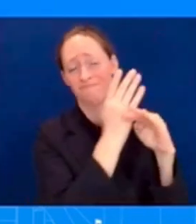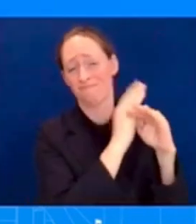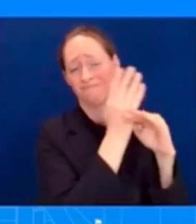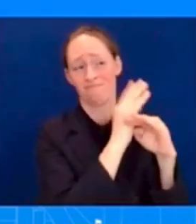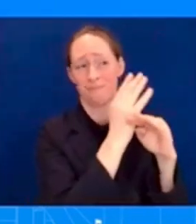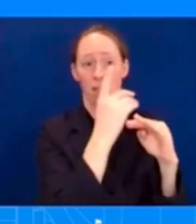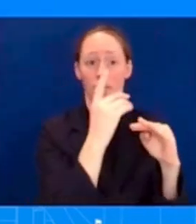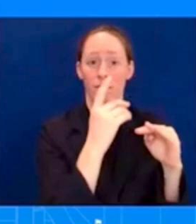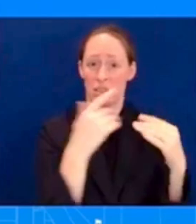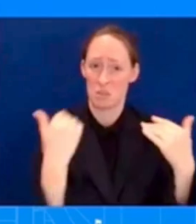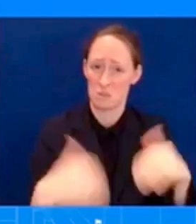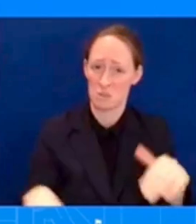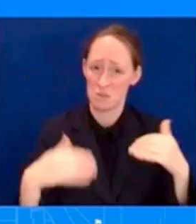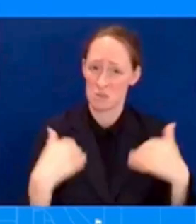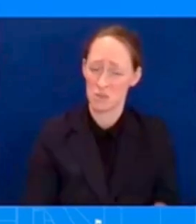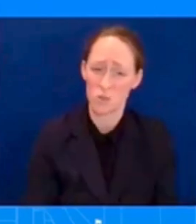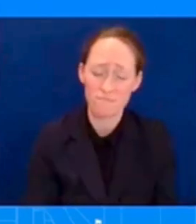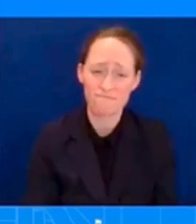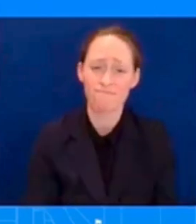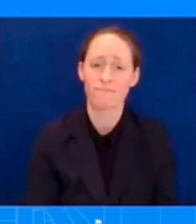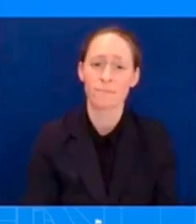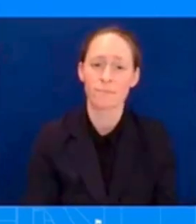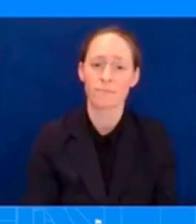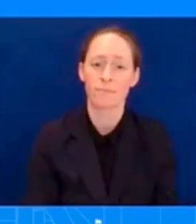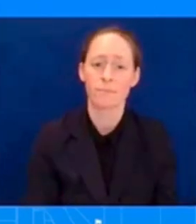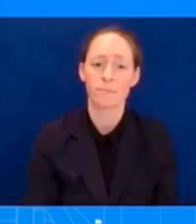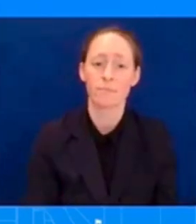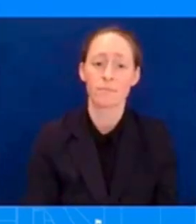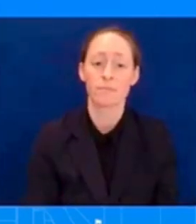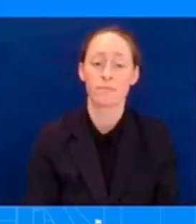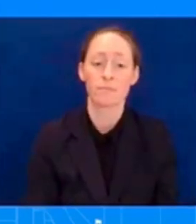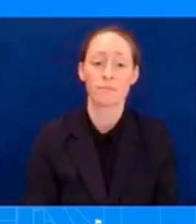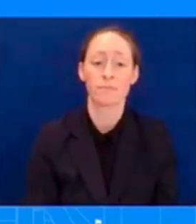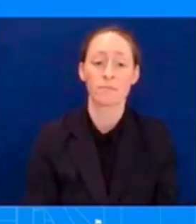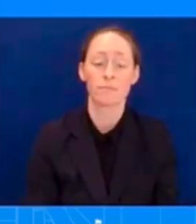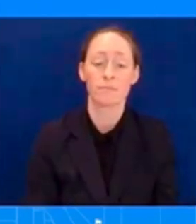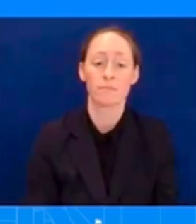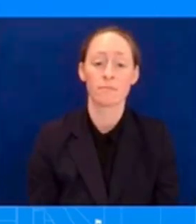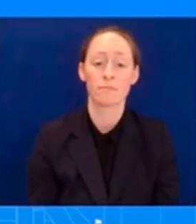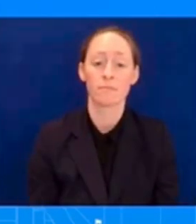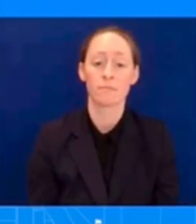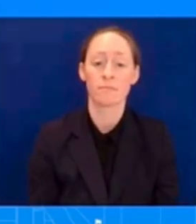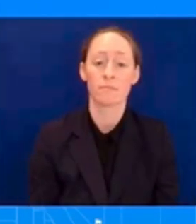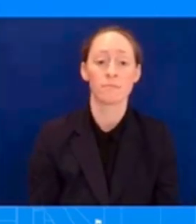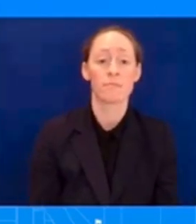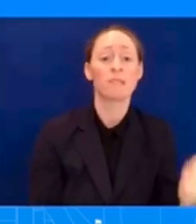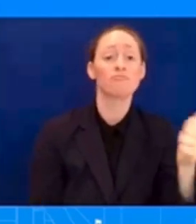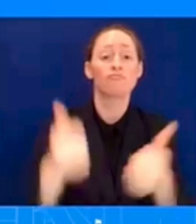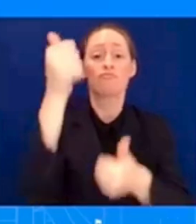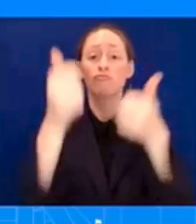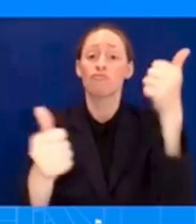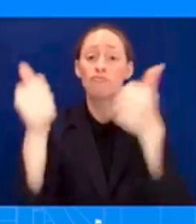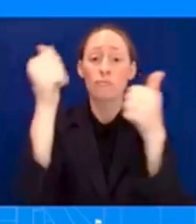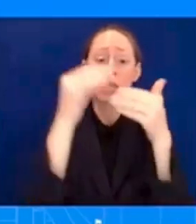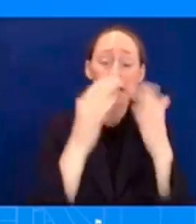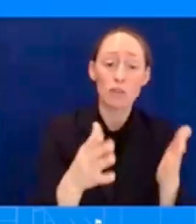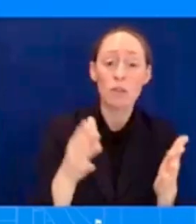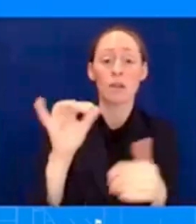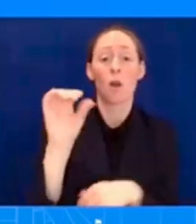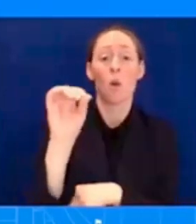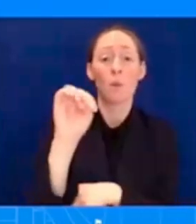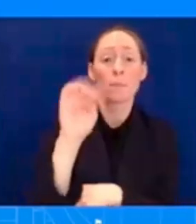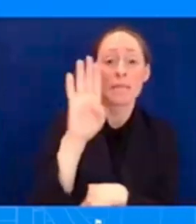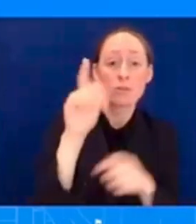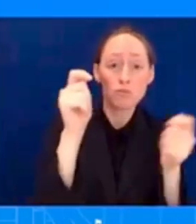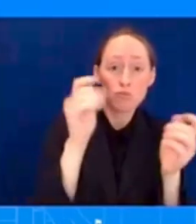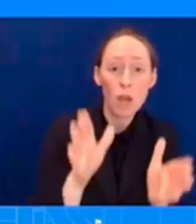Congress, senior administrator officials, including the OMB Director Shalanda Young and our Legislative Affairs have had